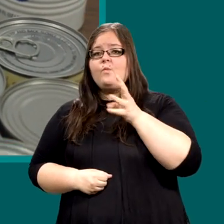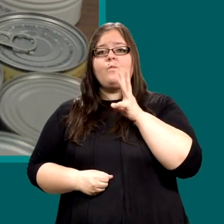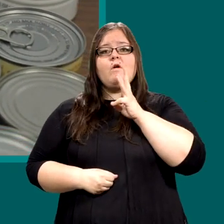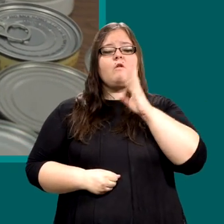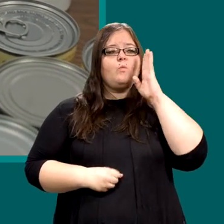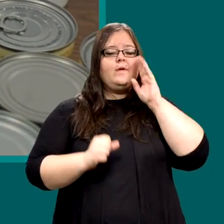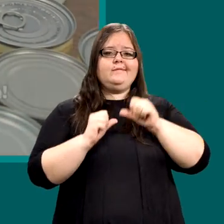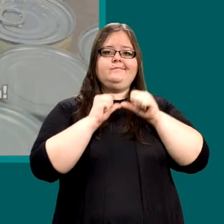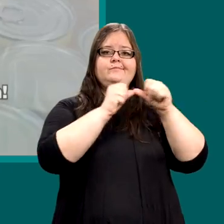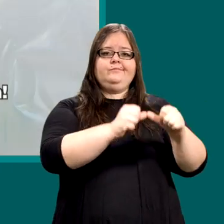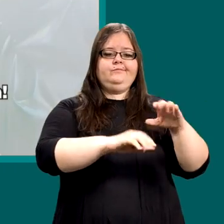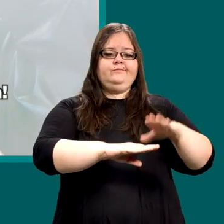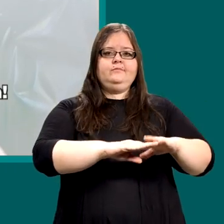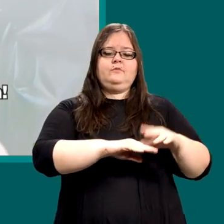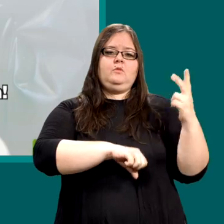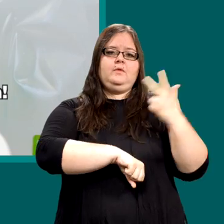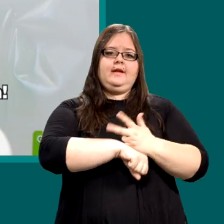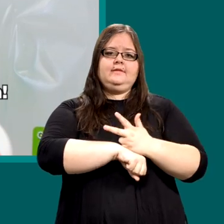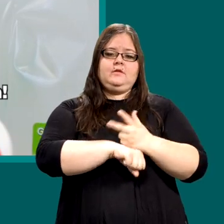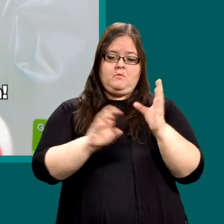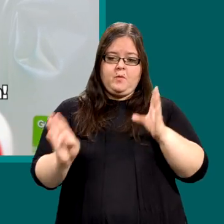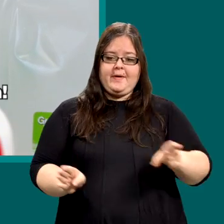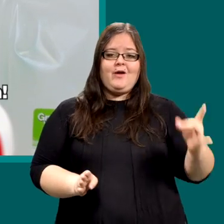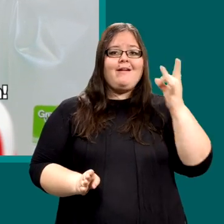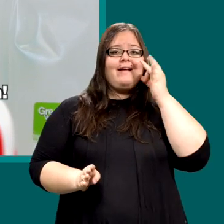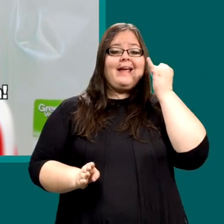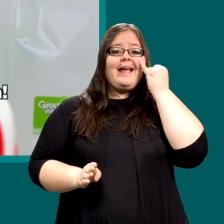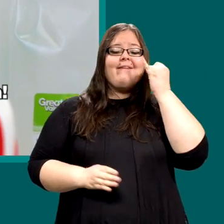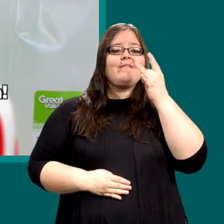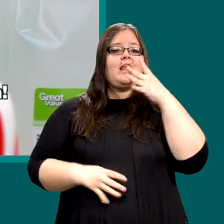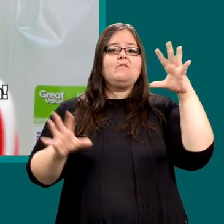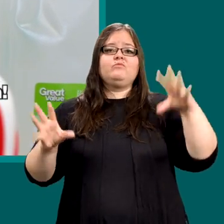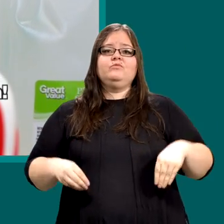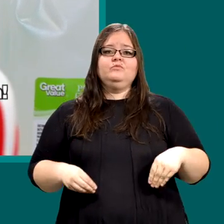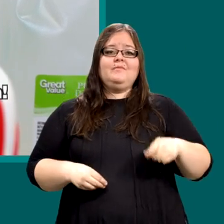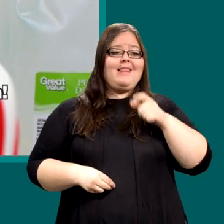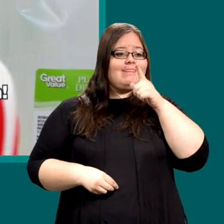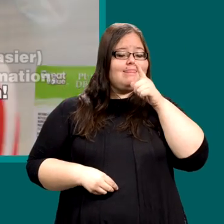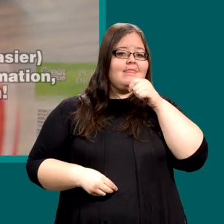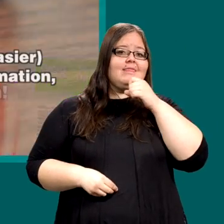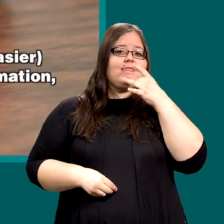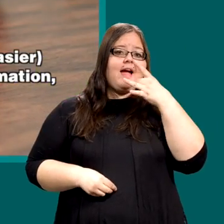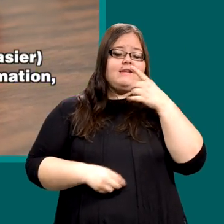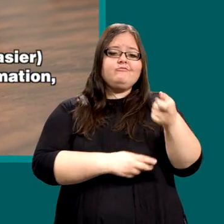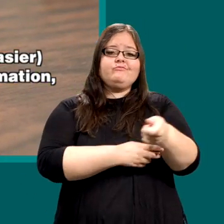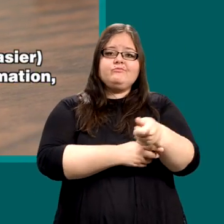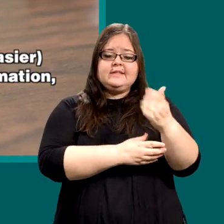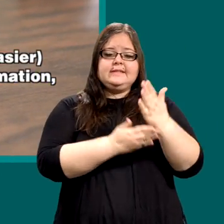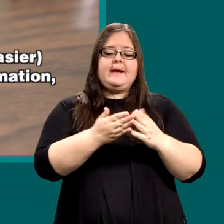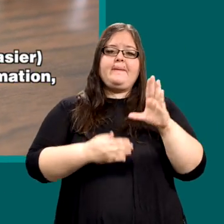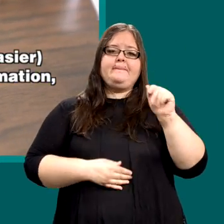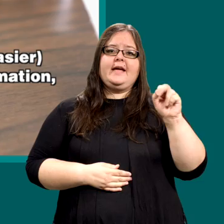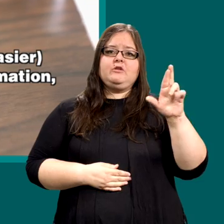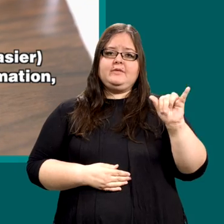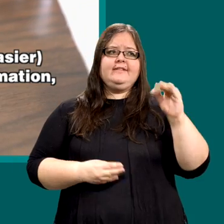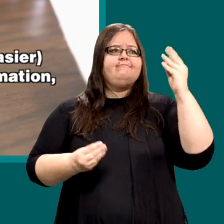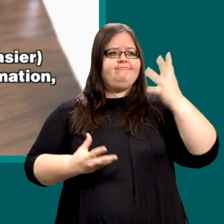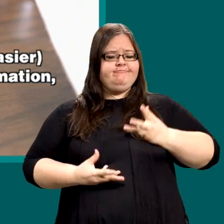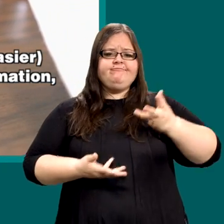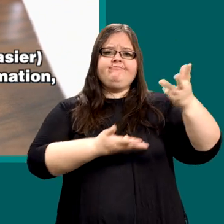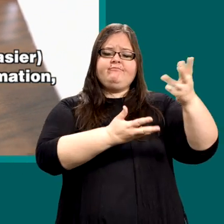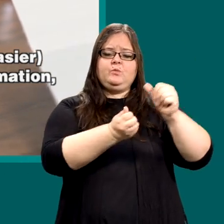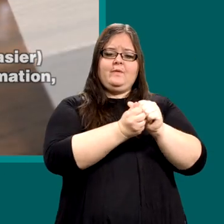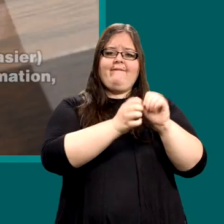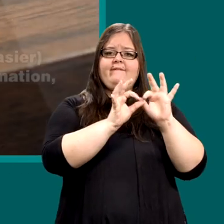last at least three days. Be prepared for power outages. Keep a working flashlight and some extra batteries. You'll need to stay informed and communicate with